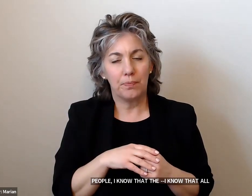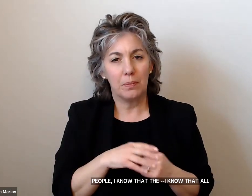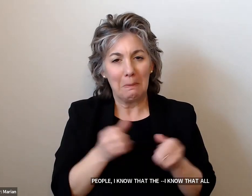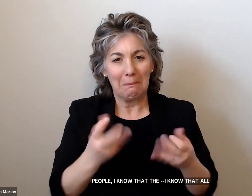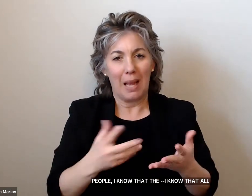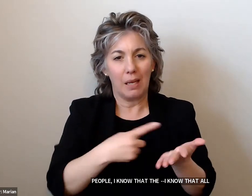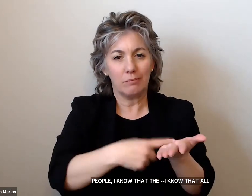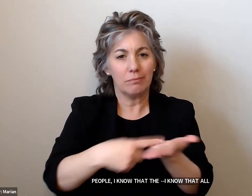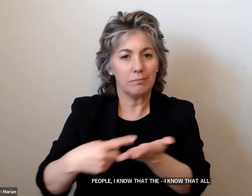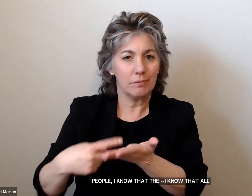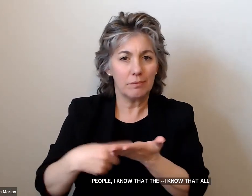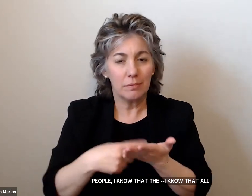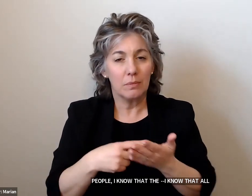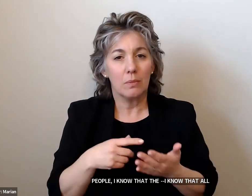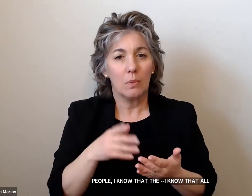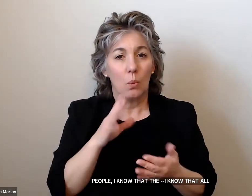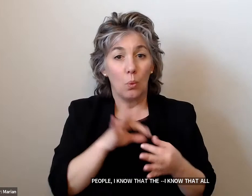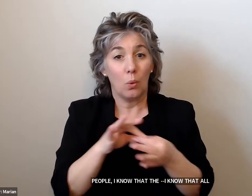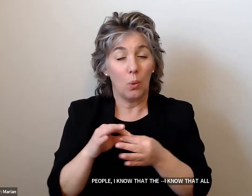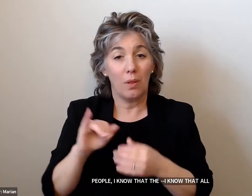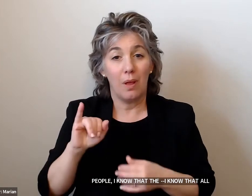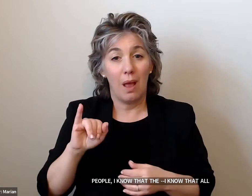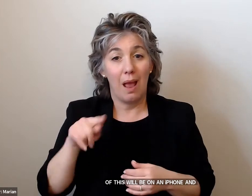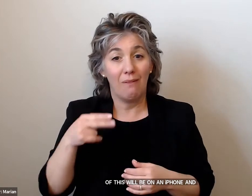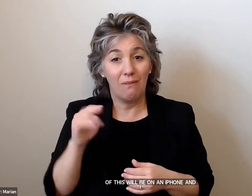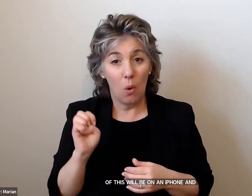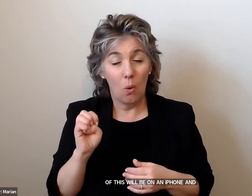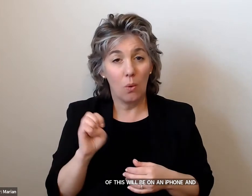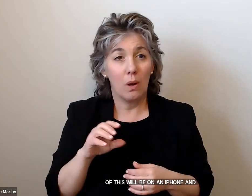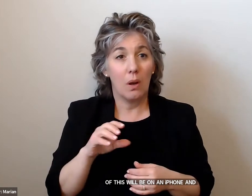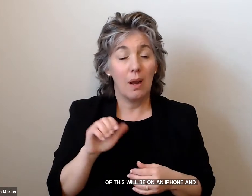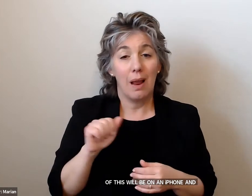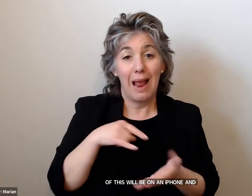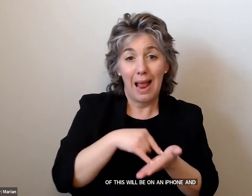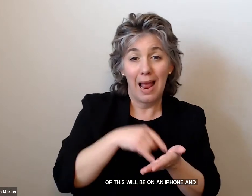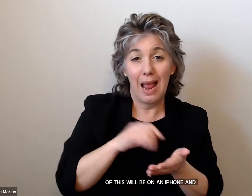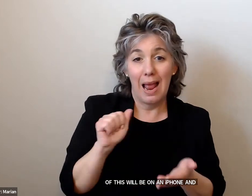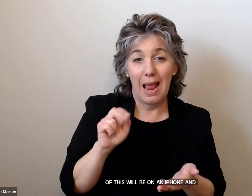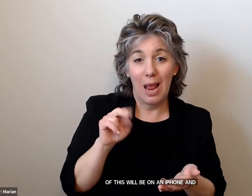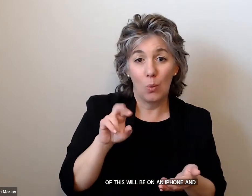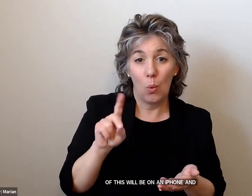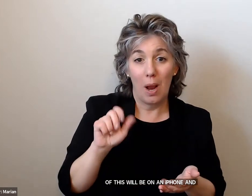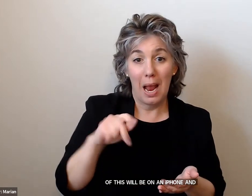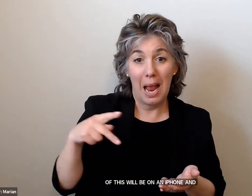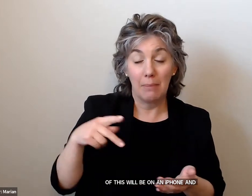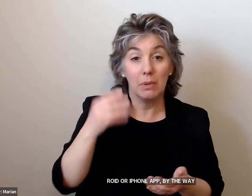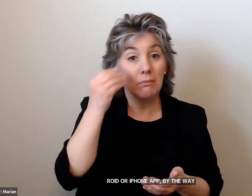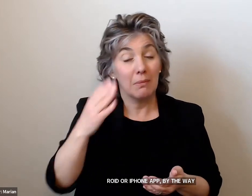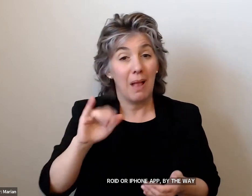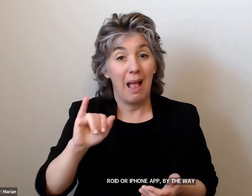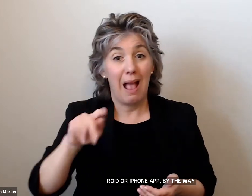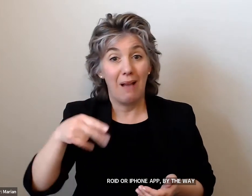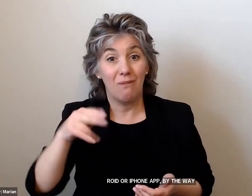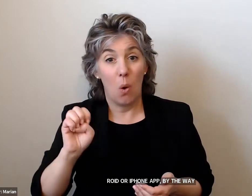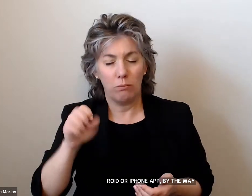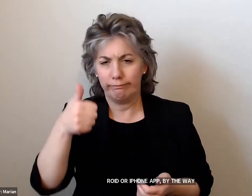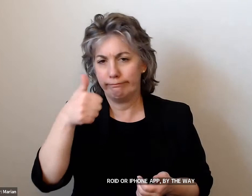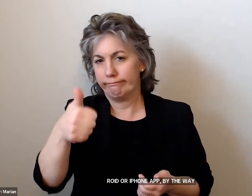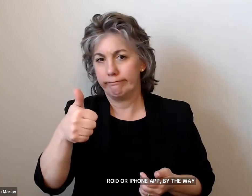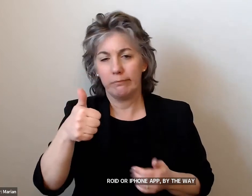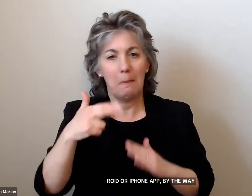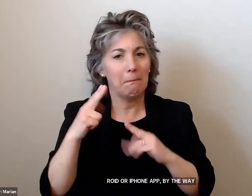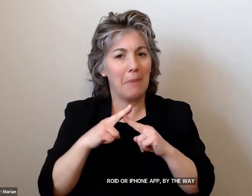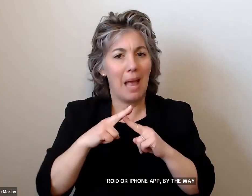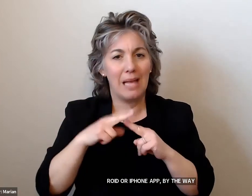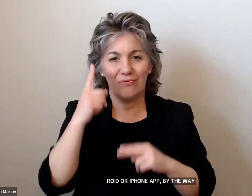on an iPhone, Android or iPhone app. By the way, the iPhone is the best phone app for – the best phone